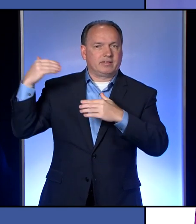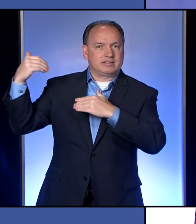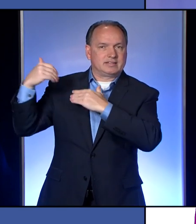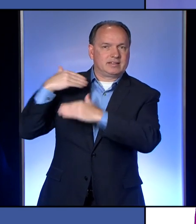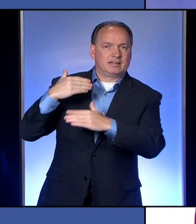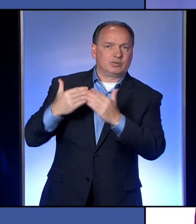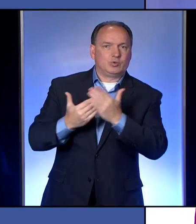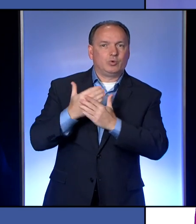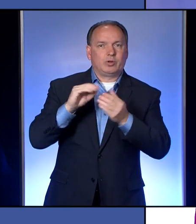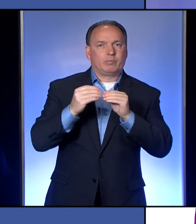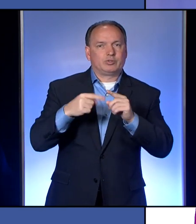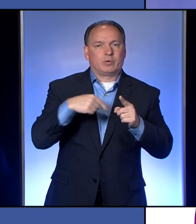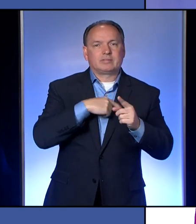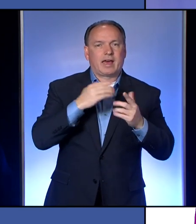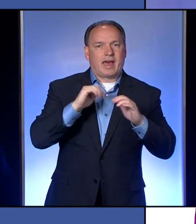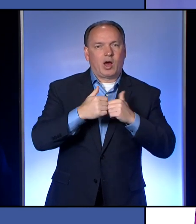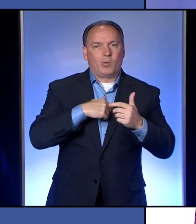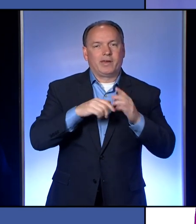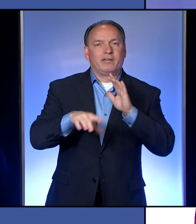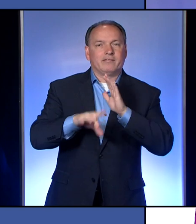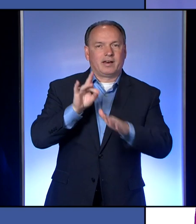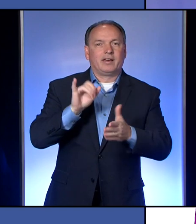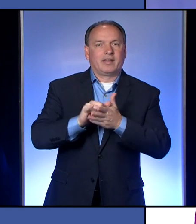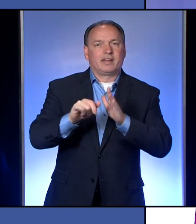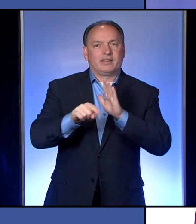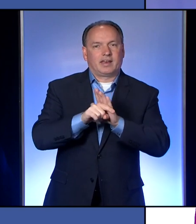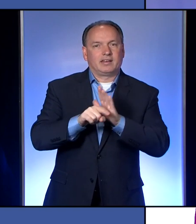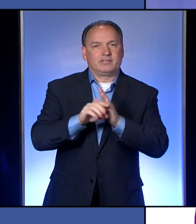and that's normally where we get our negative numbers from.